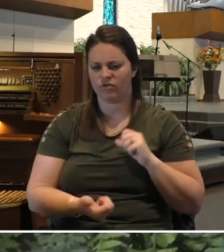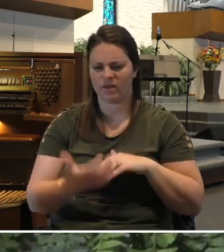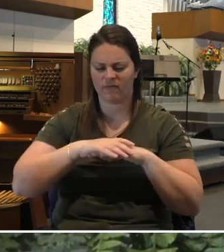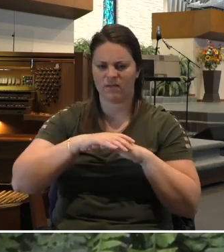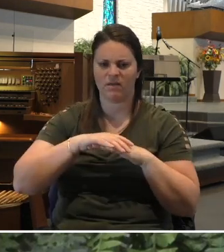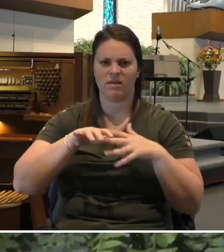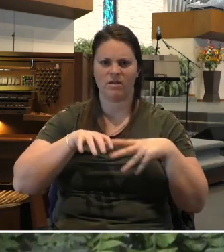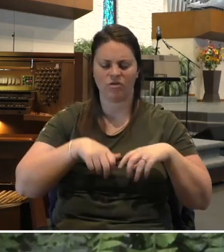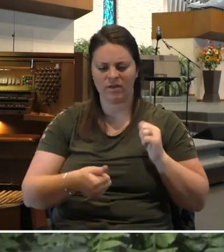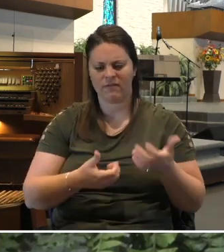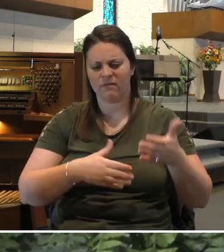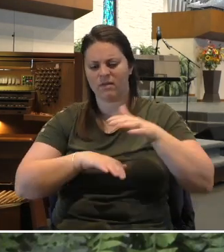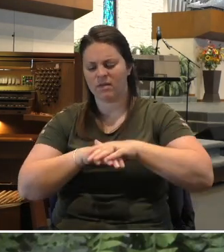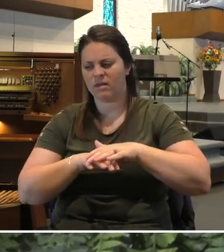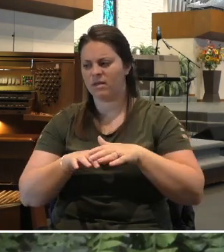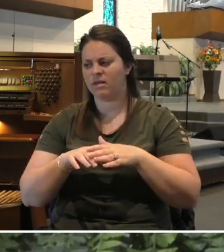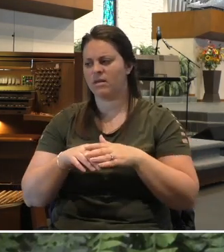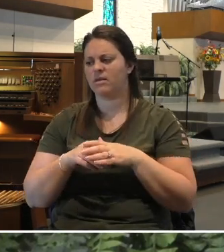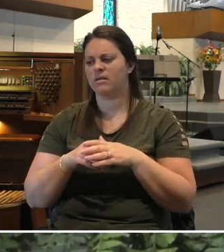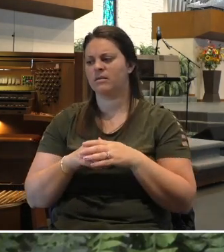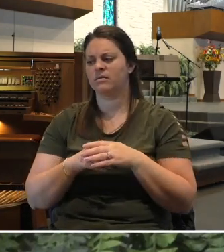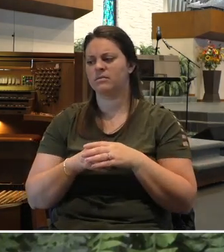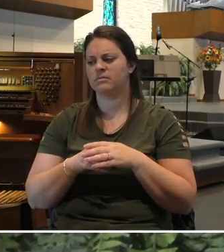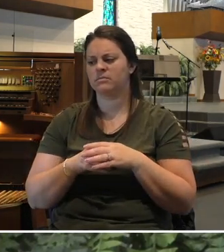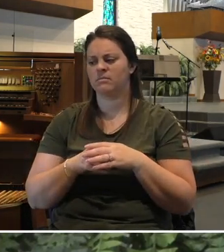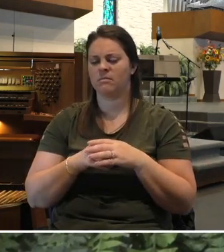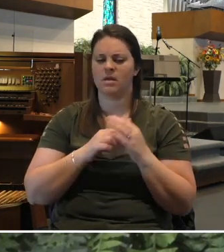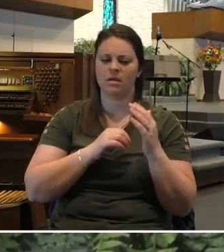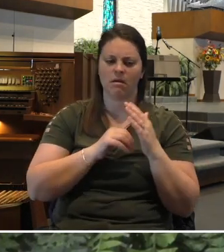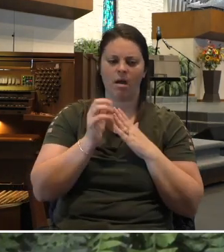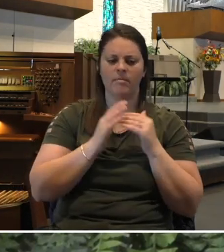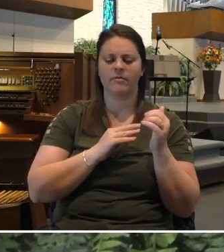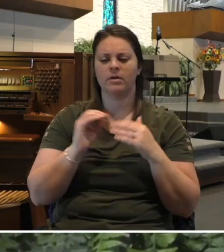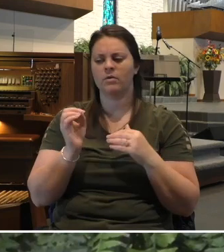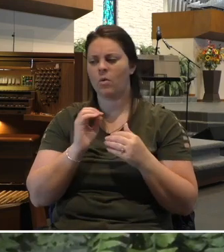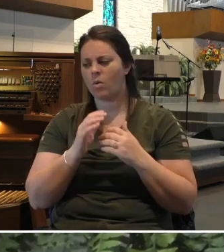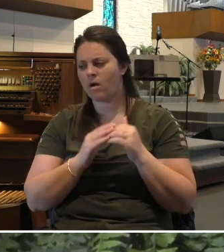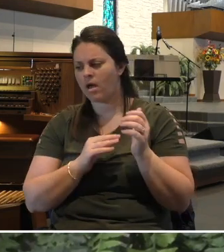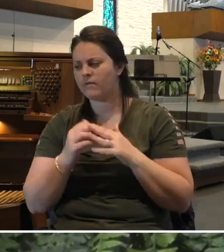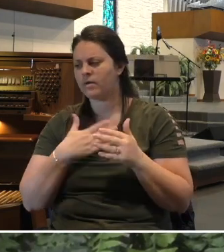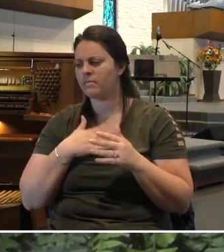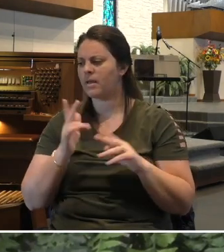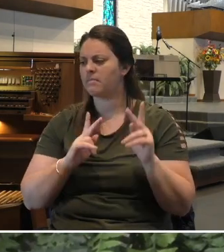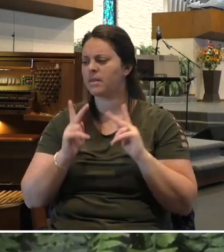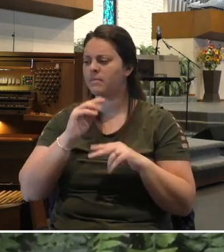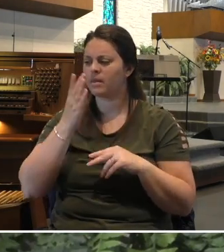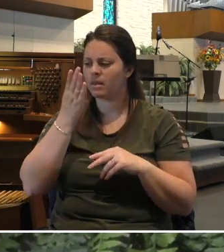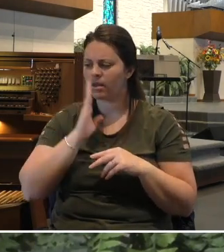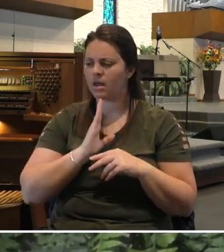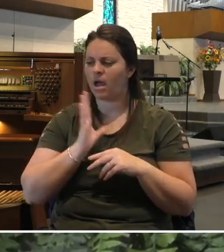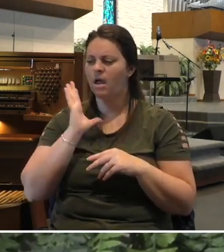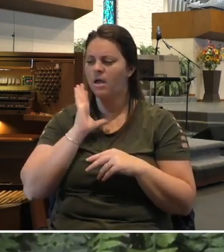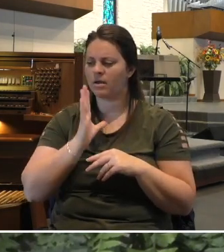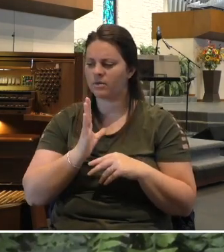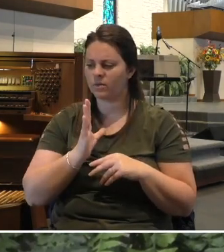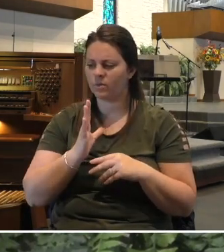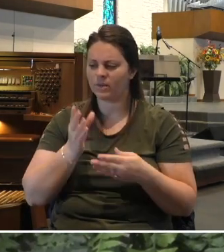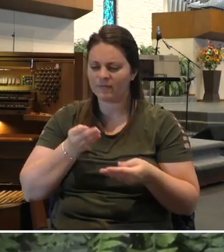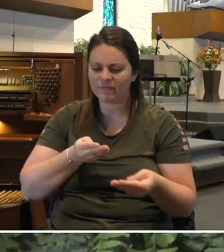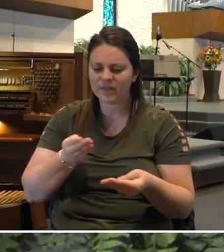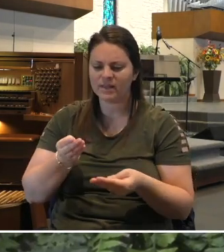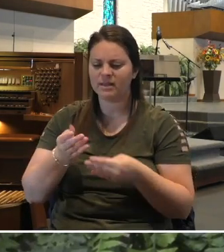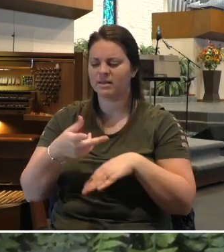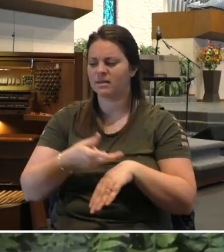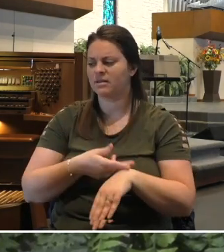God will feed his flock like a shepherd. He will gather the lambs in his arms. He will carry them in his bosom and